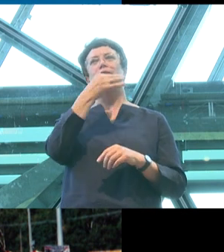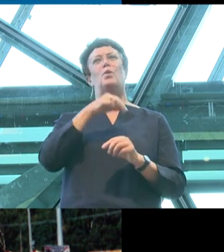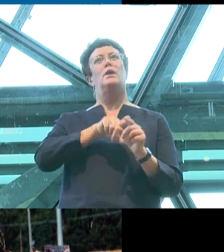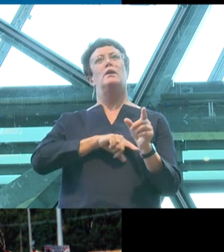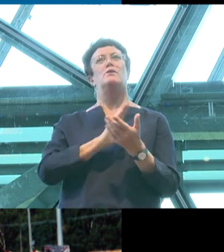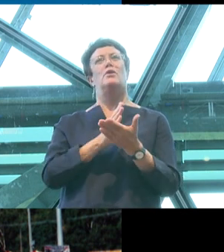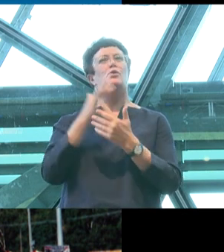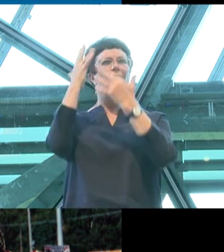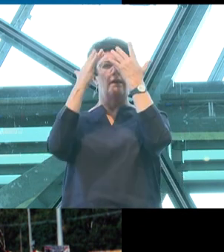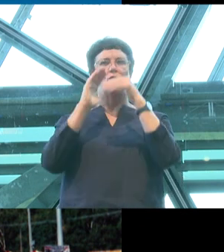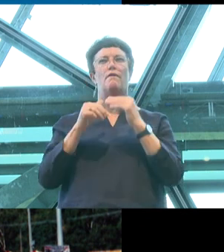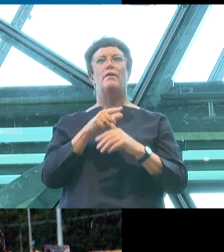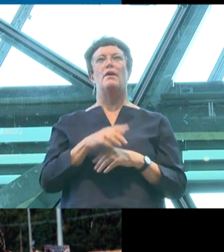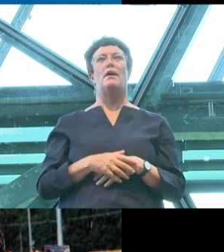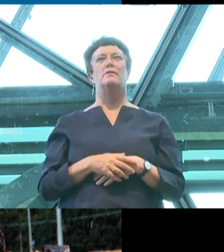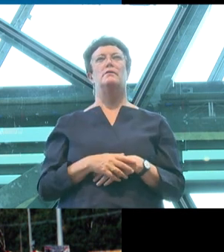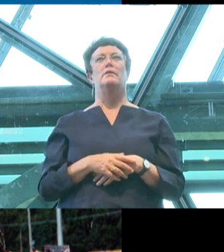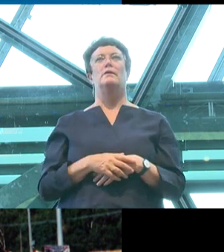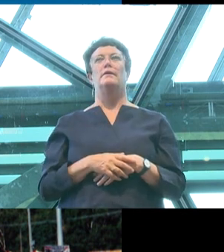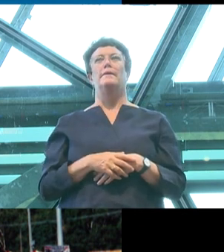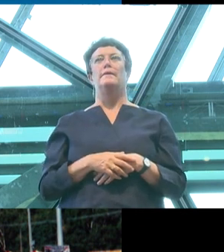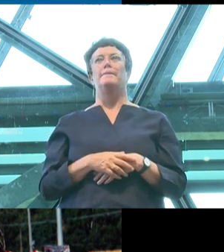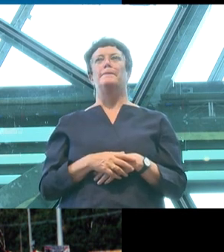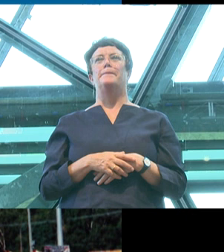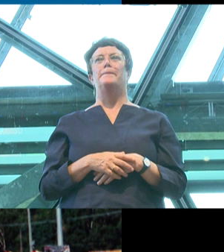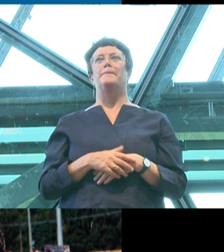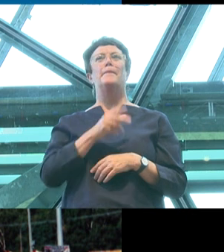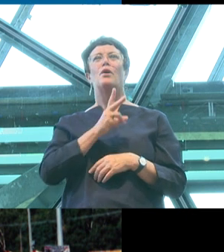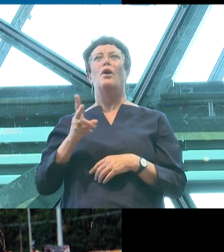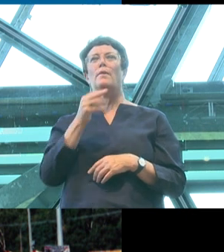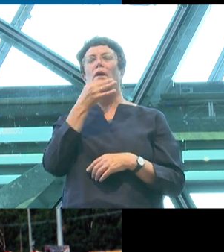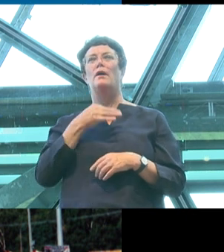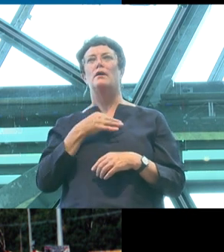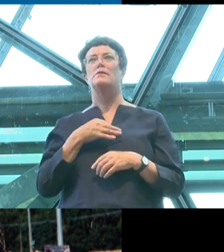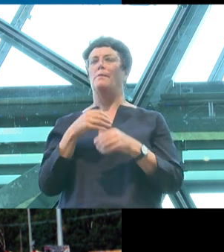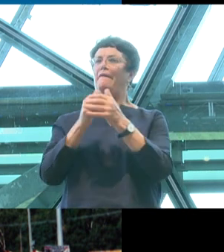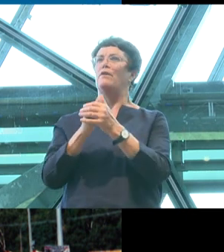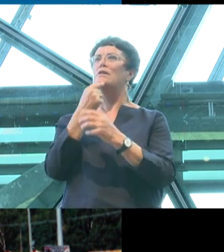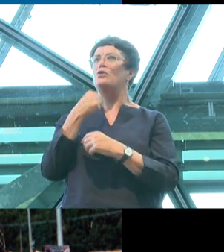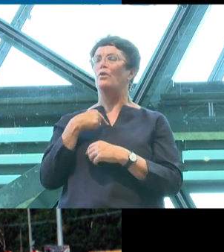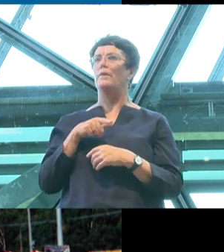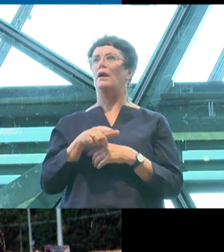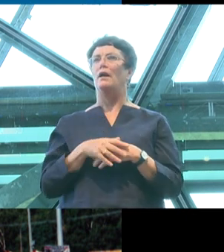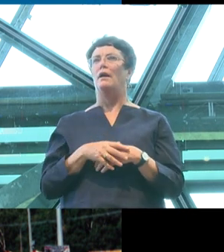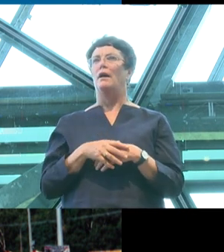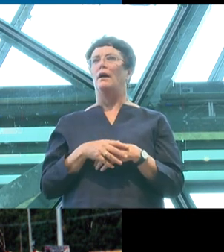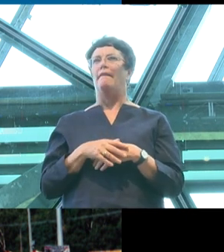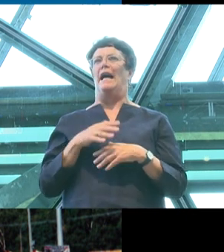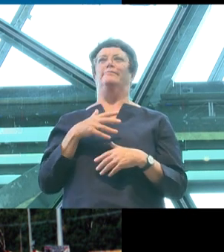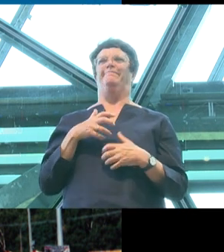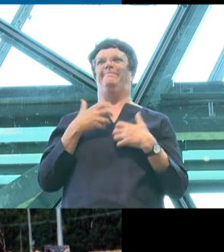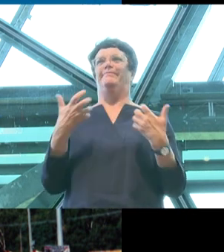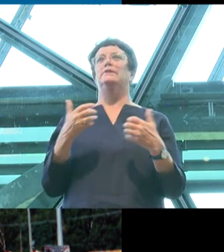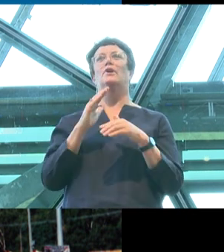multitudes every day with ease and without a second thought. When my friends told me that they agreed with Pauline Hanson,